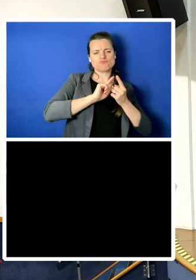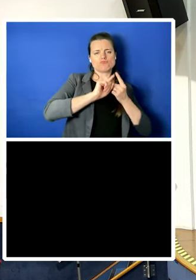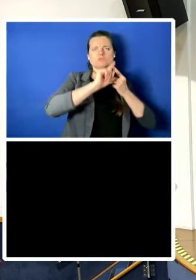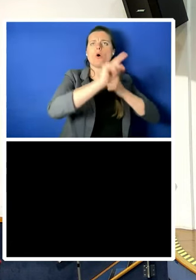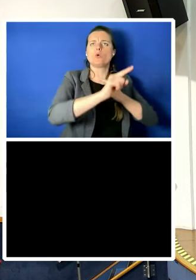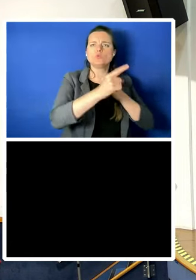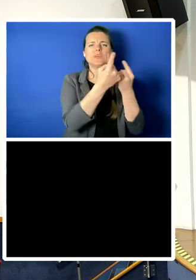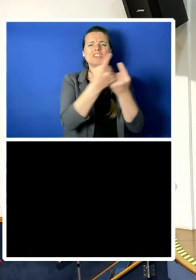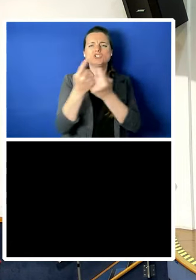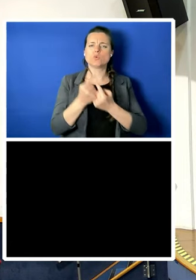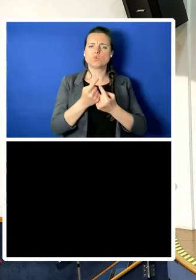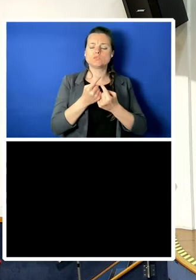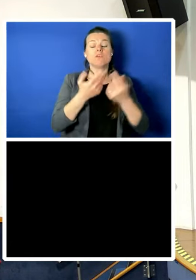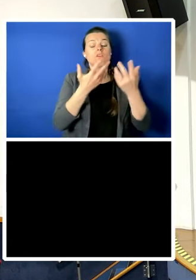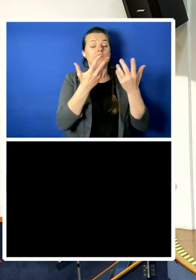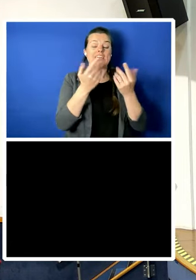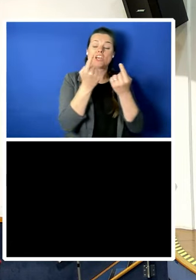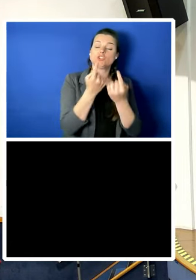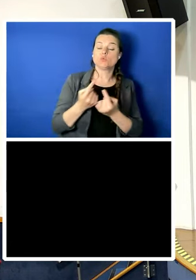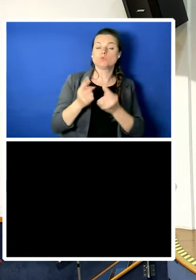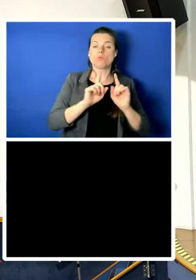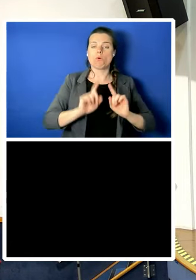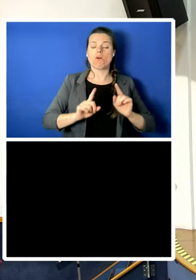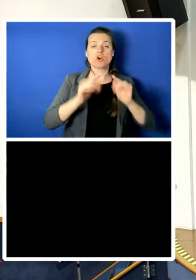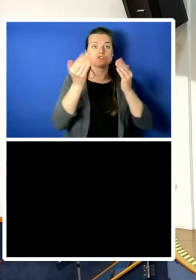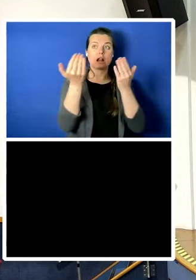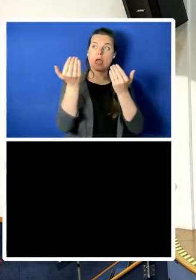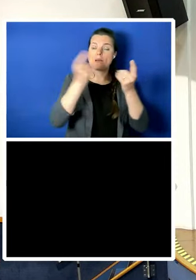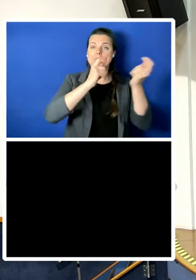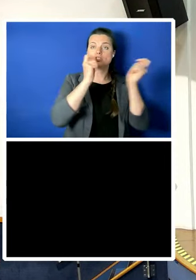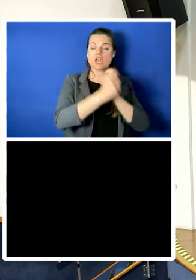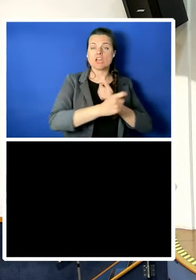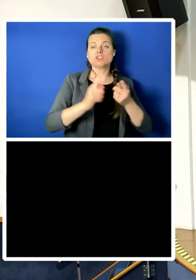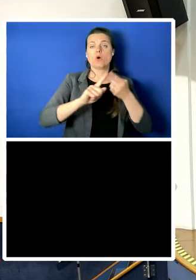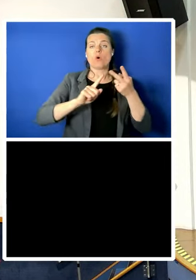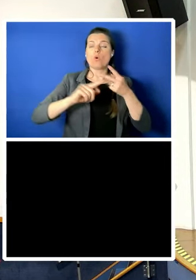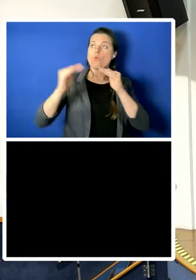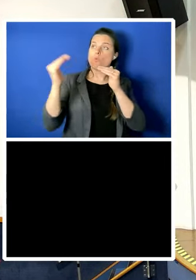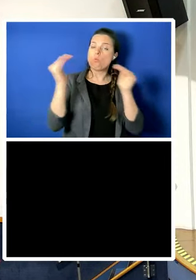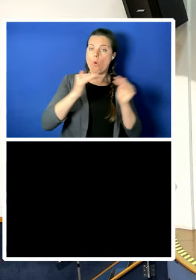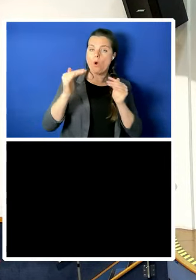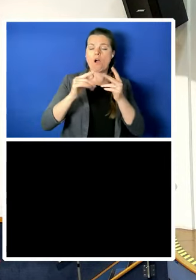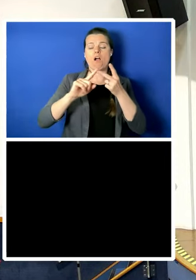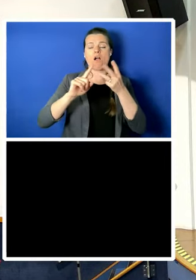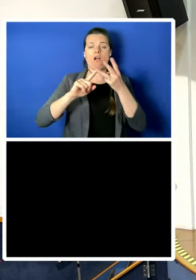poverty, war, artificial intelligence, it's all there.